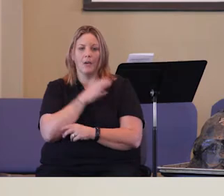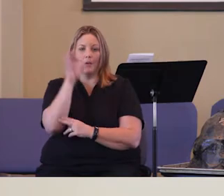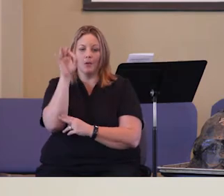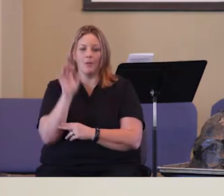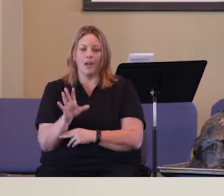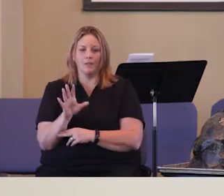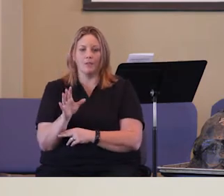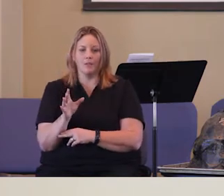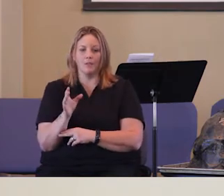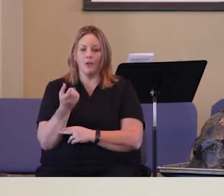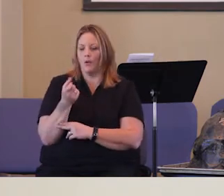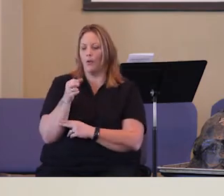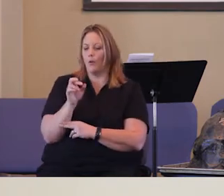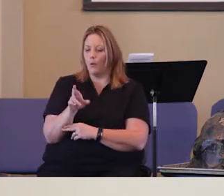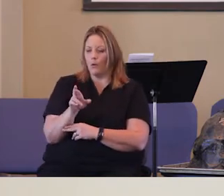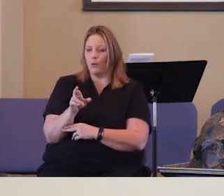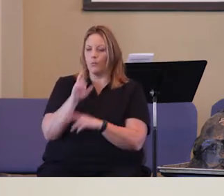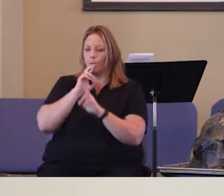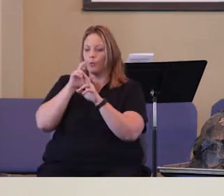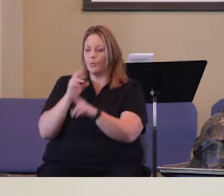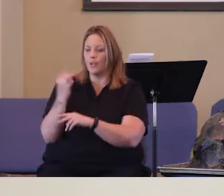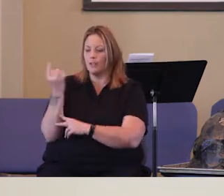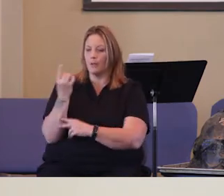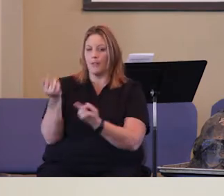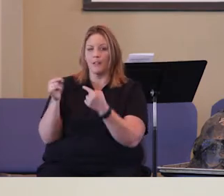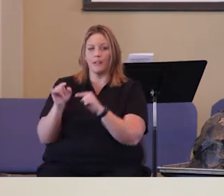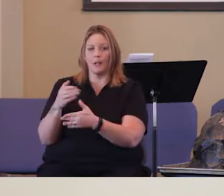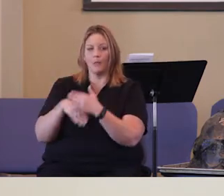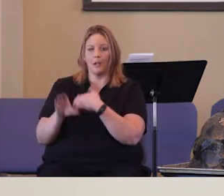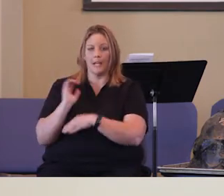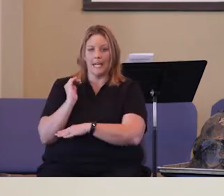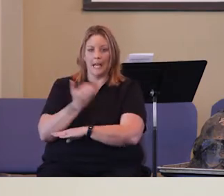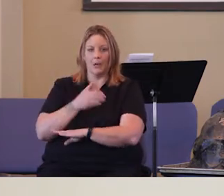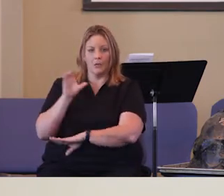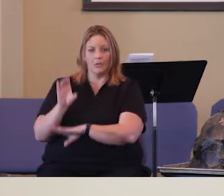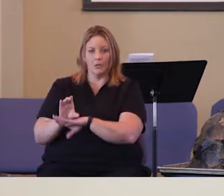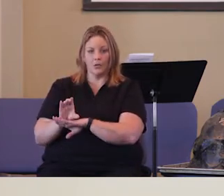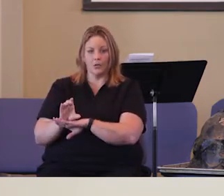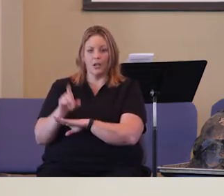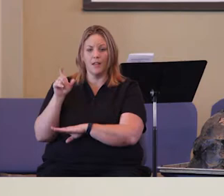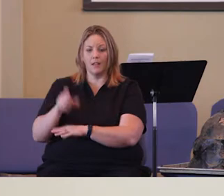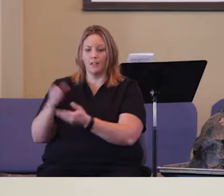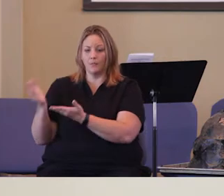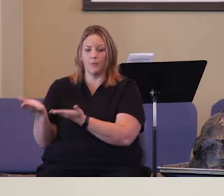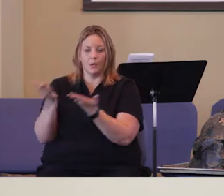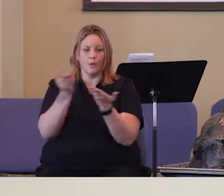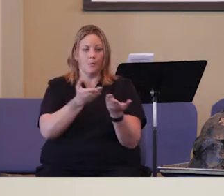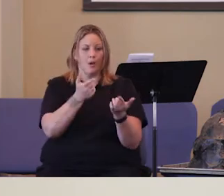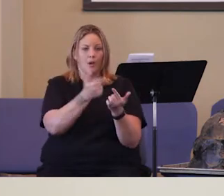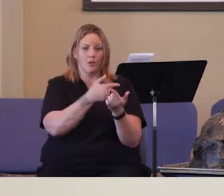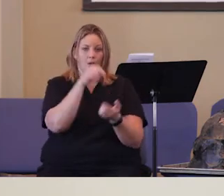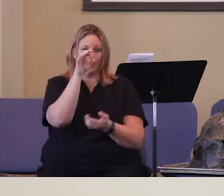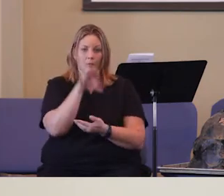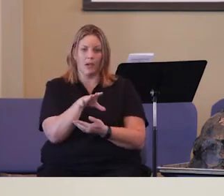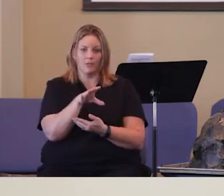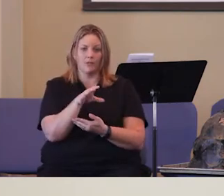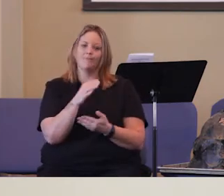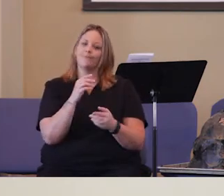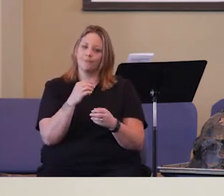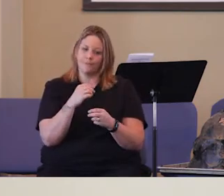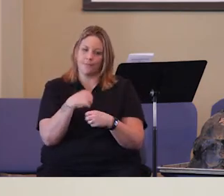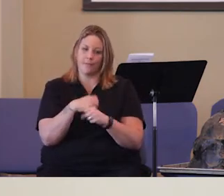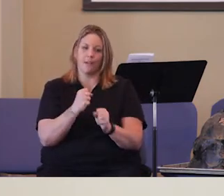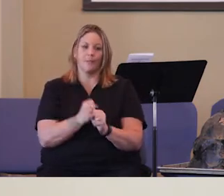to our pastors or respond to something going on in our churches that needs to be brought to the attention of our pastor